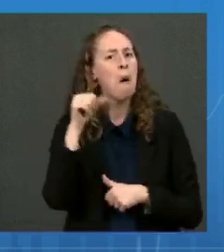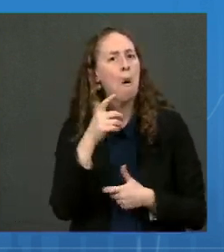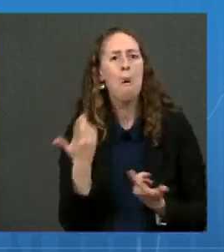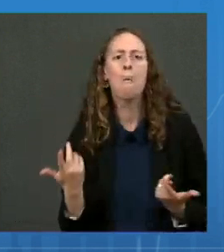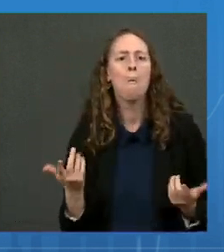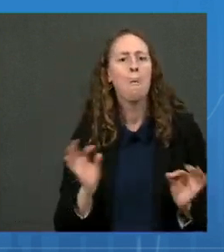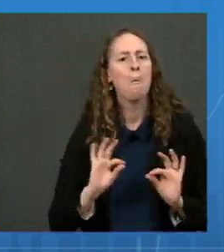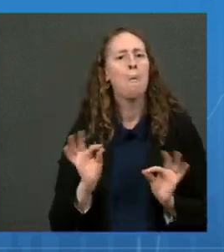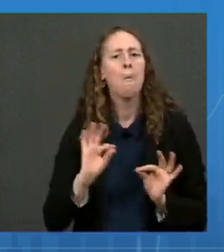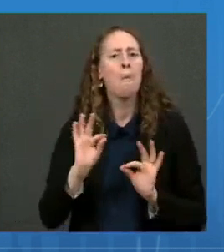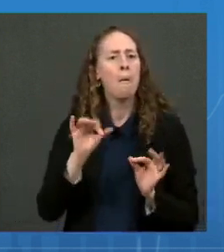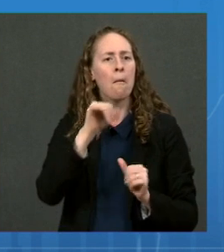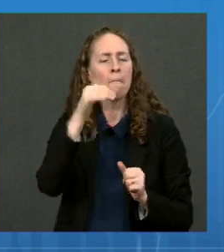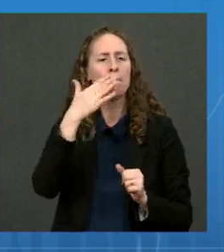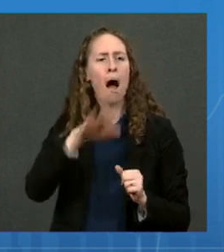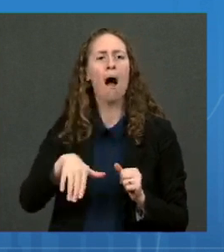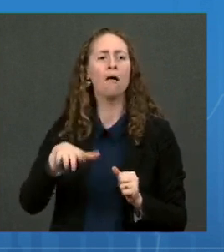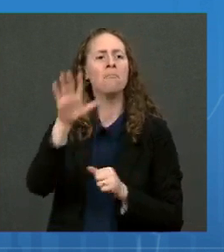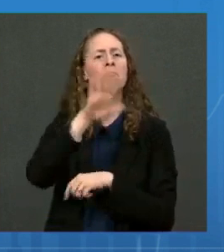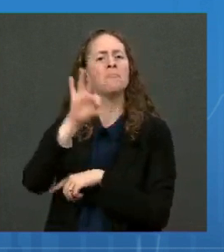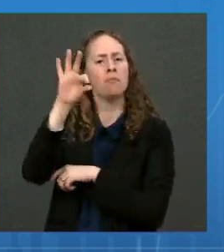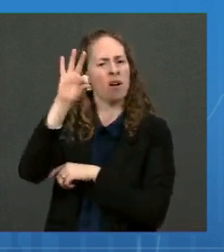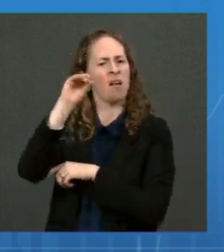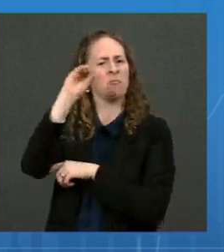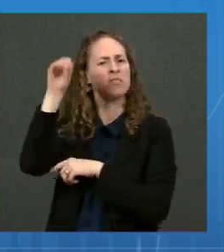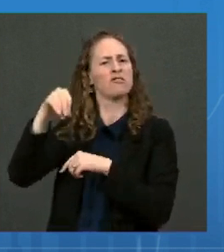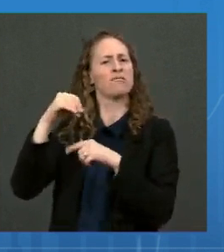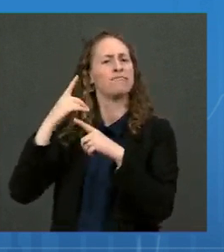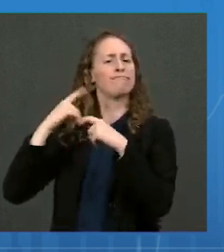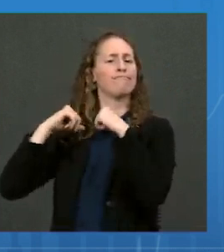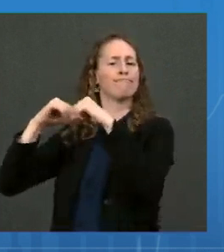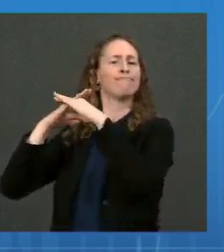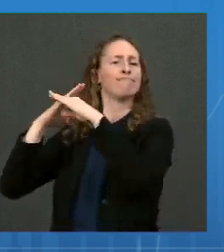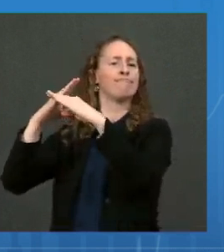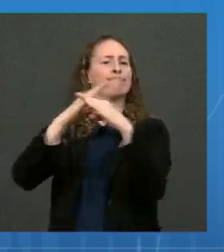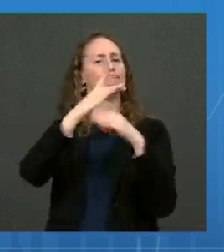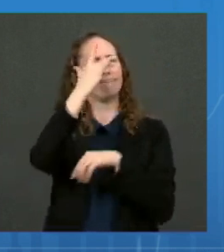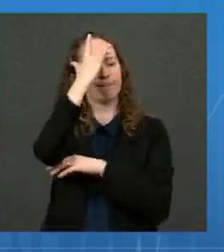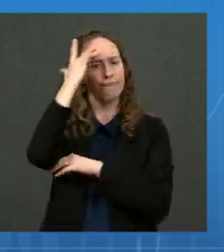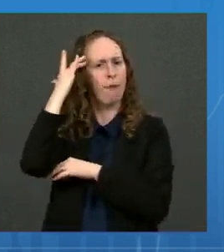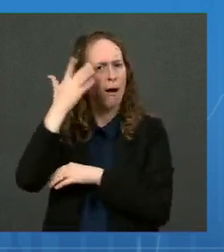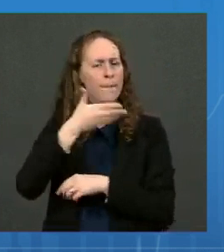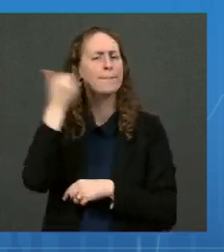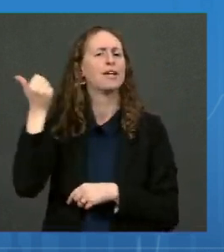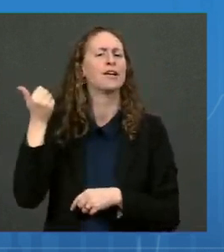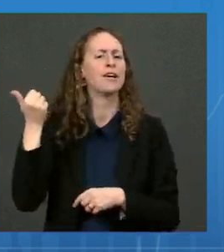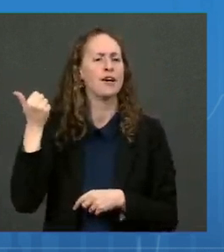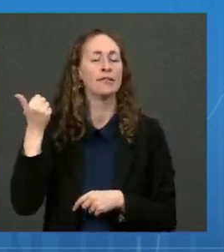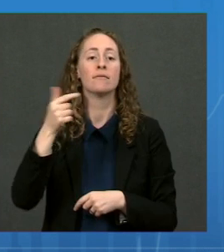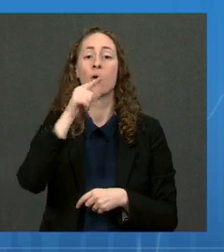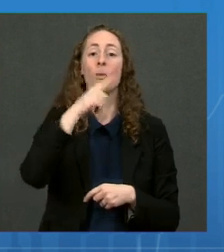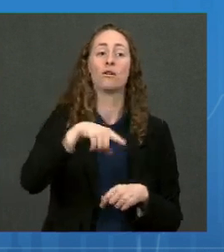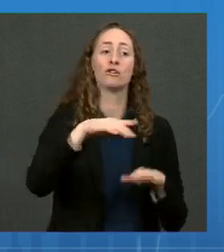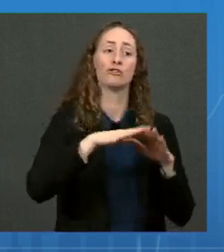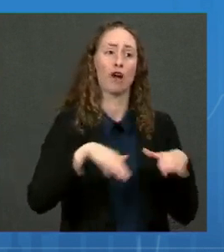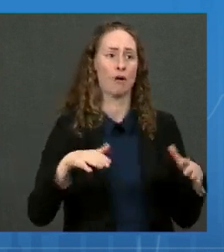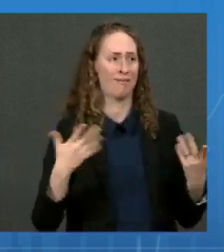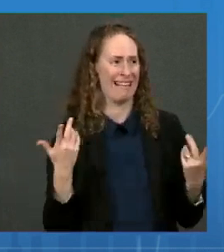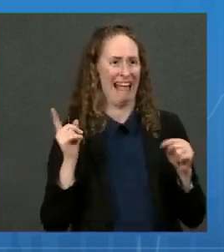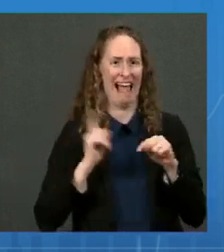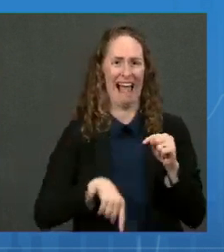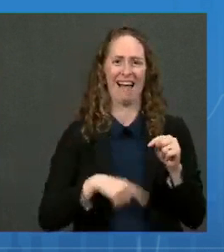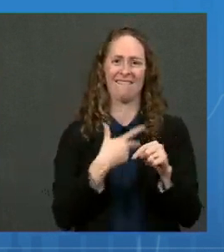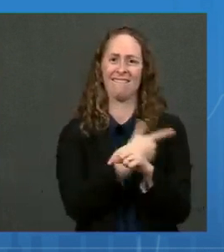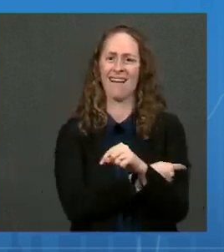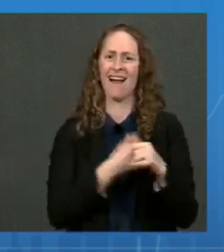90% protection for those who were unvaccinated. For those children who are not yet eligible for vaccination,